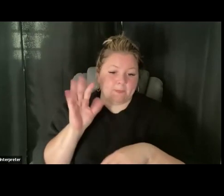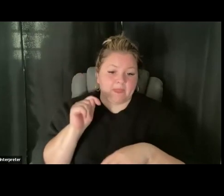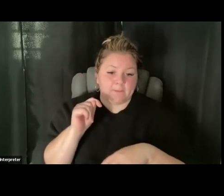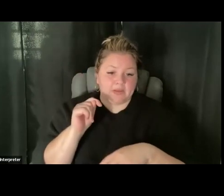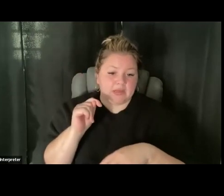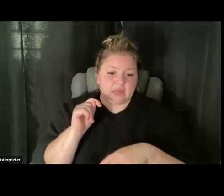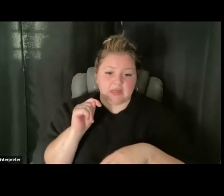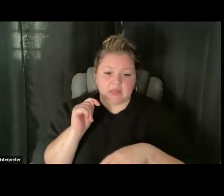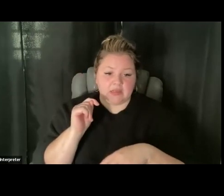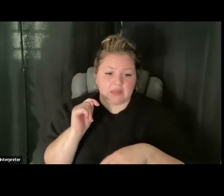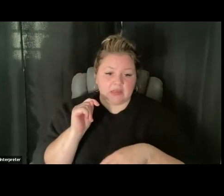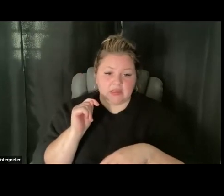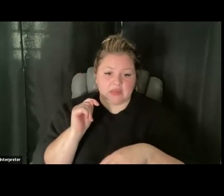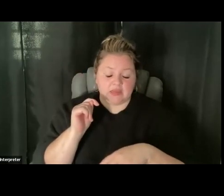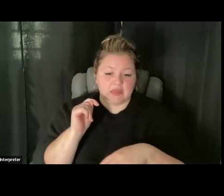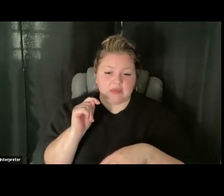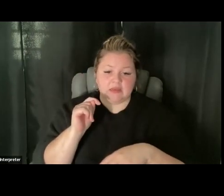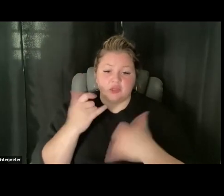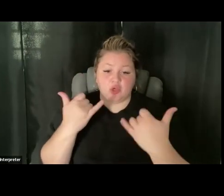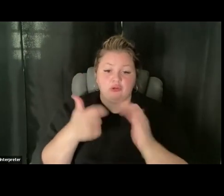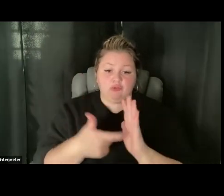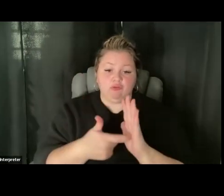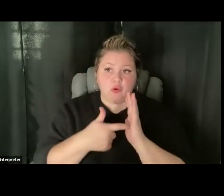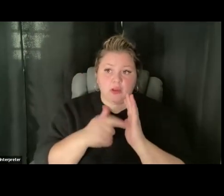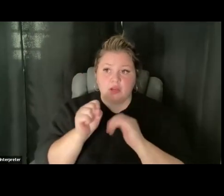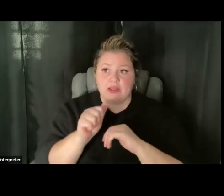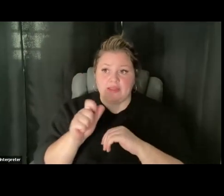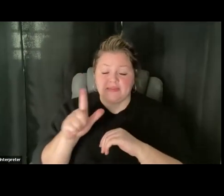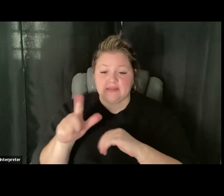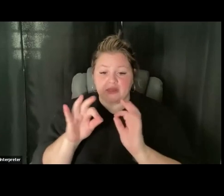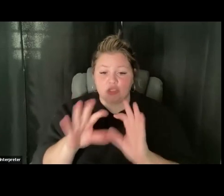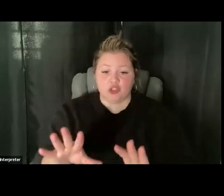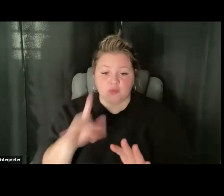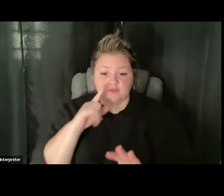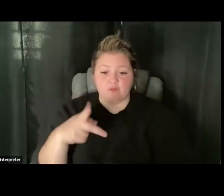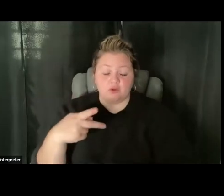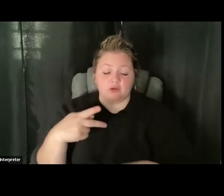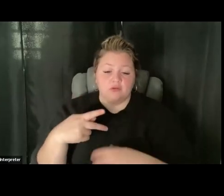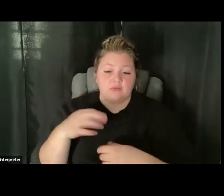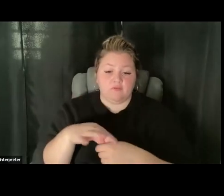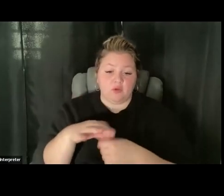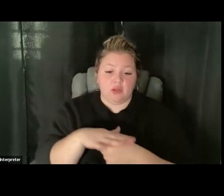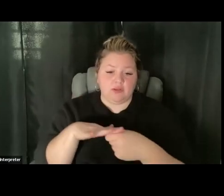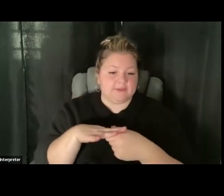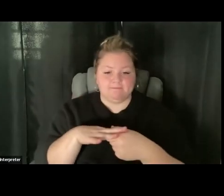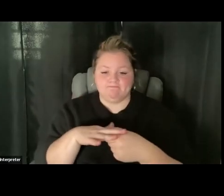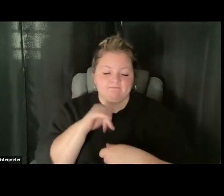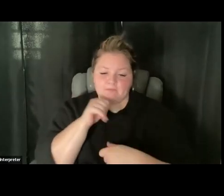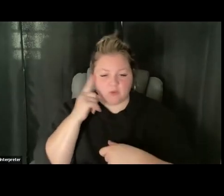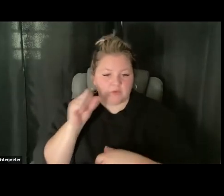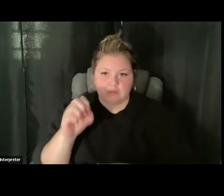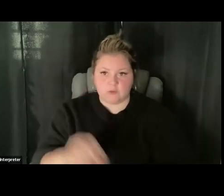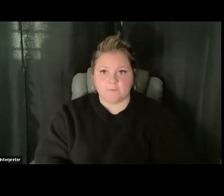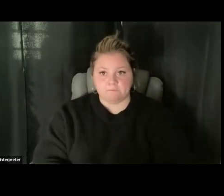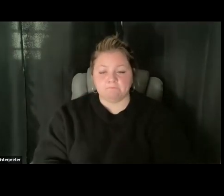currently require ASL interpretation of polls, um, in any format. Um,